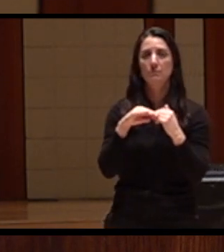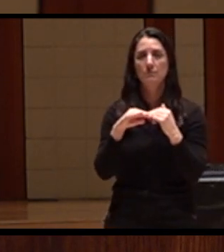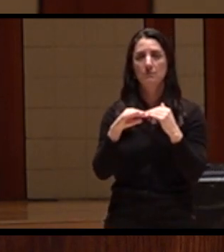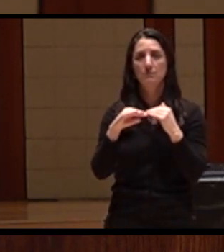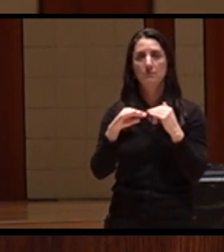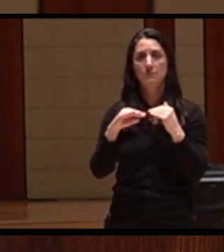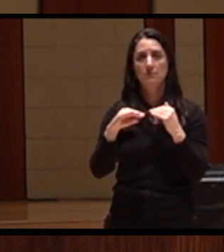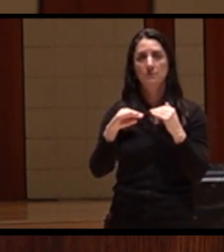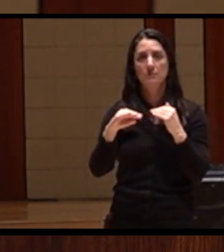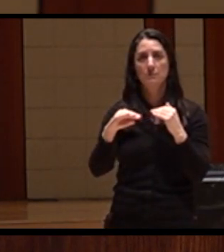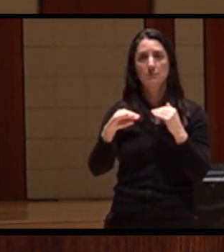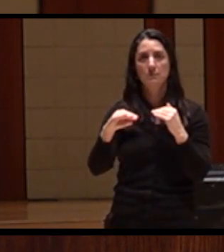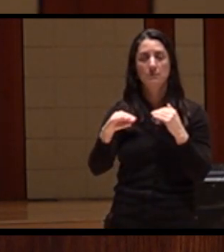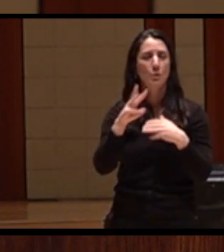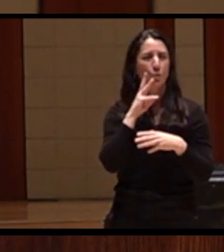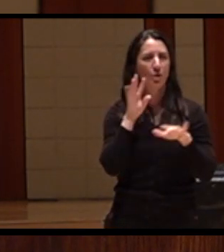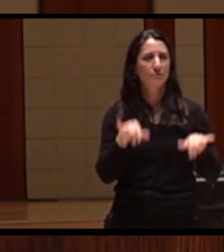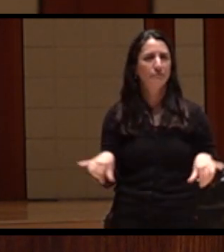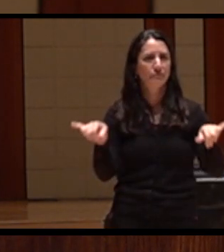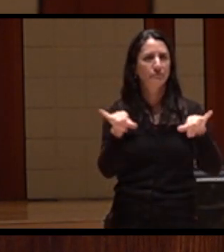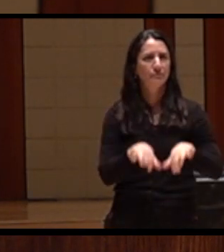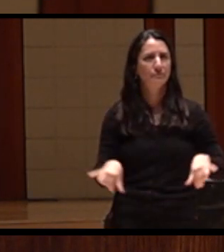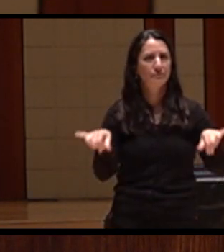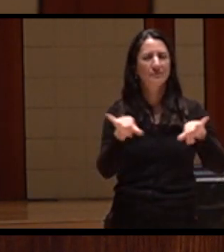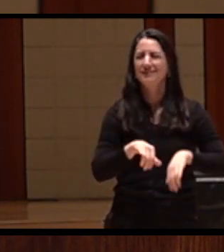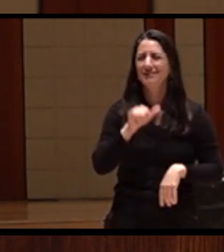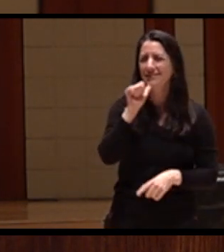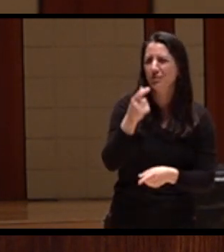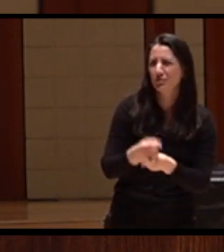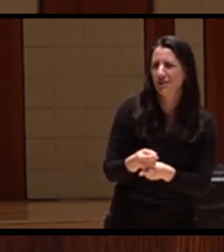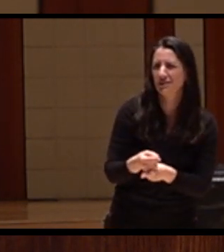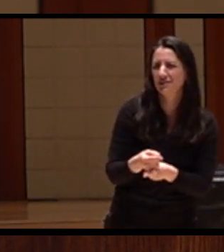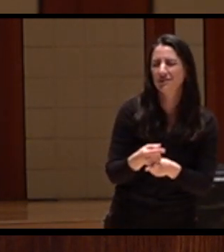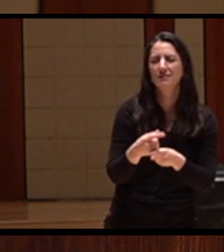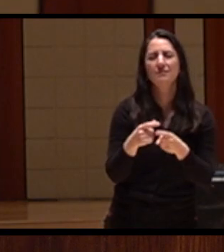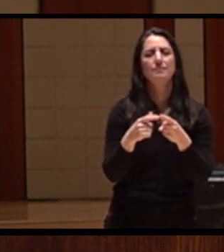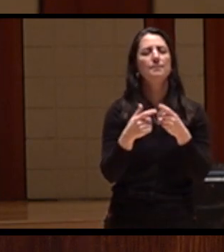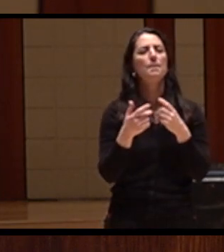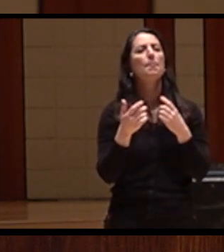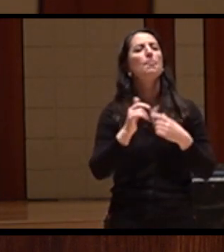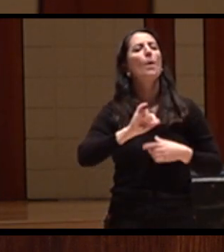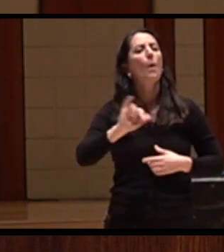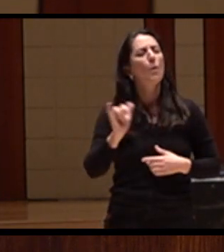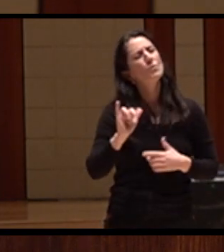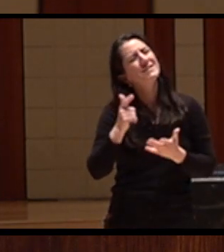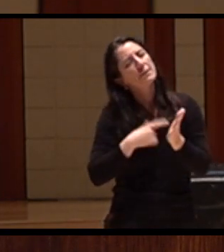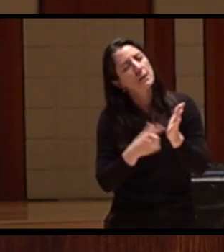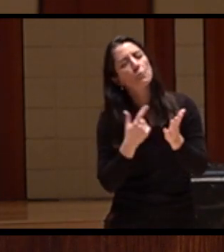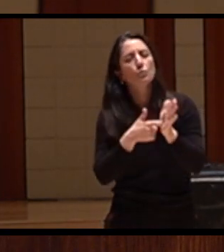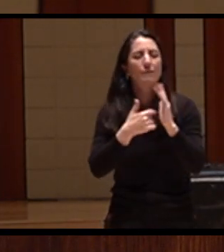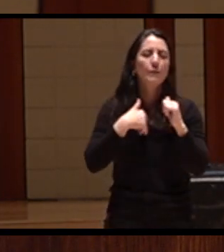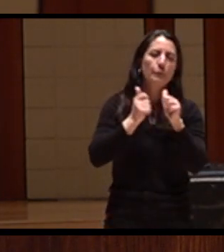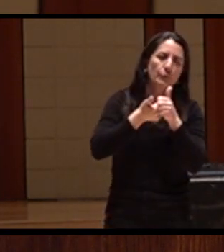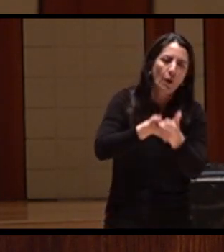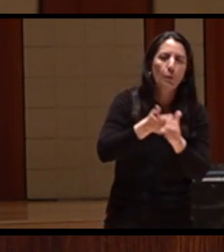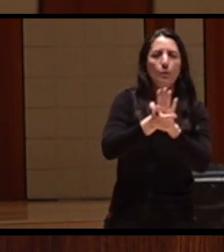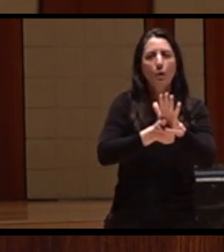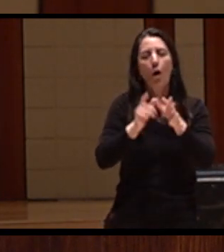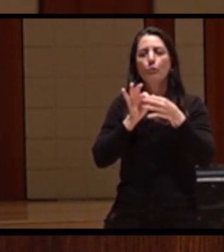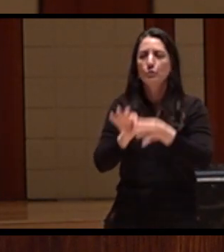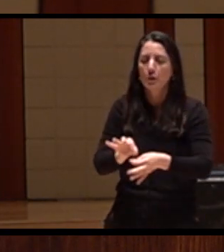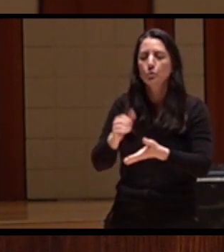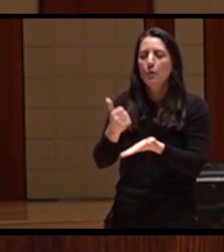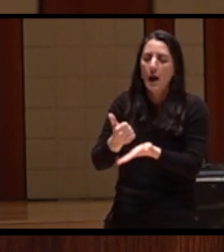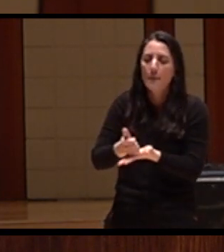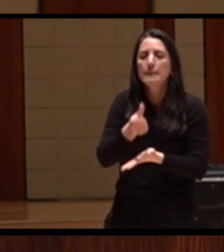under the Endangered Species Act. But those flows are only the bare minimum of what's required. There are fish in the river